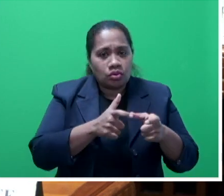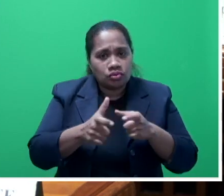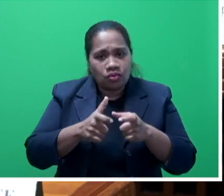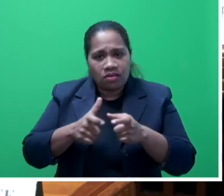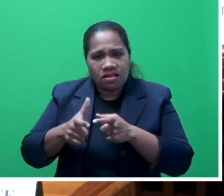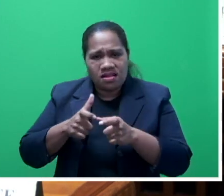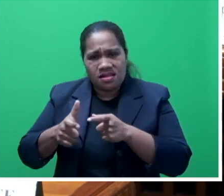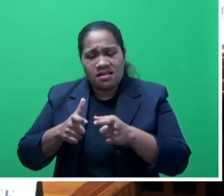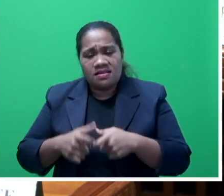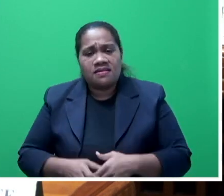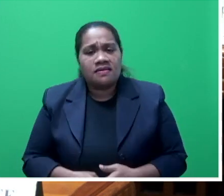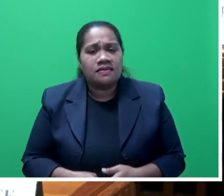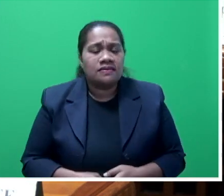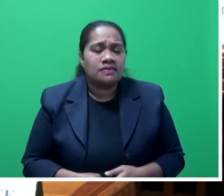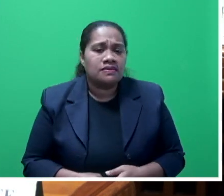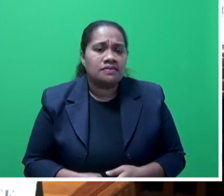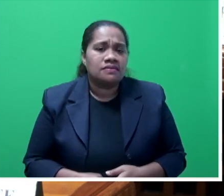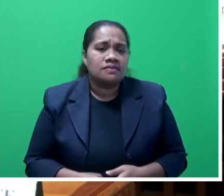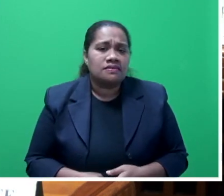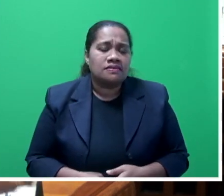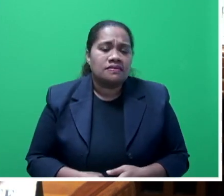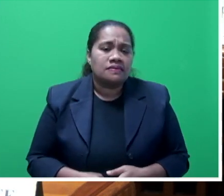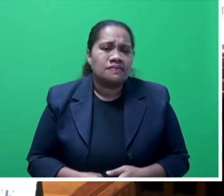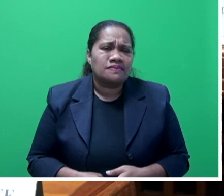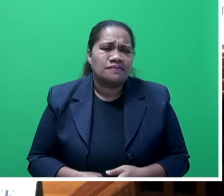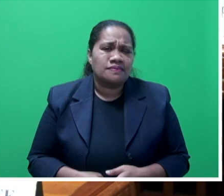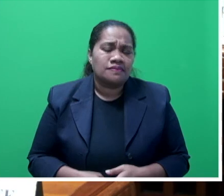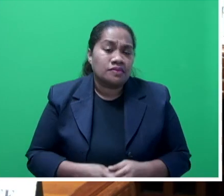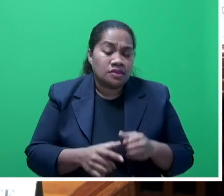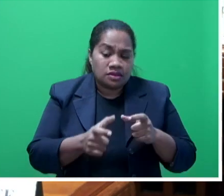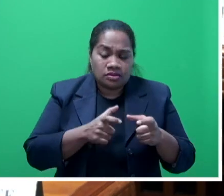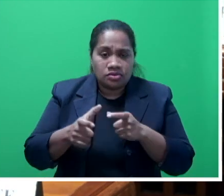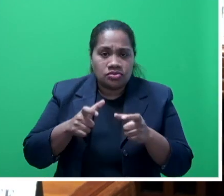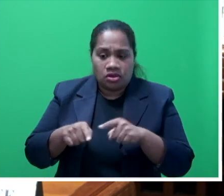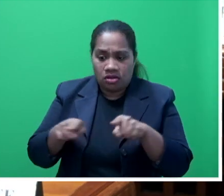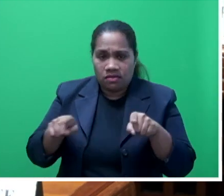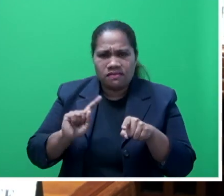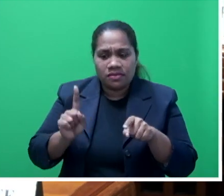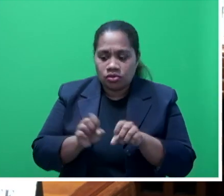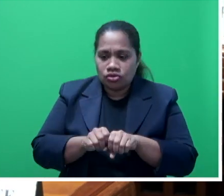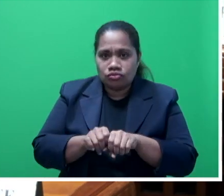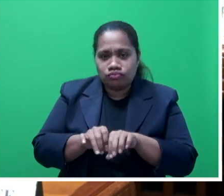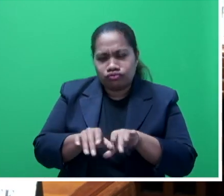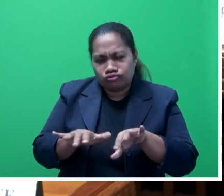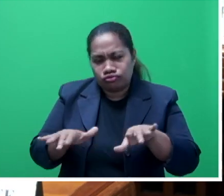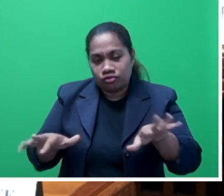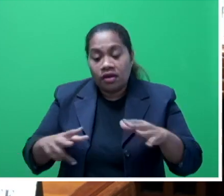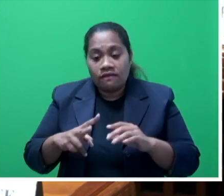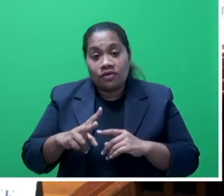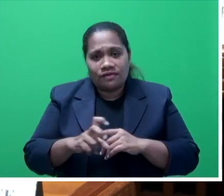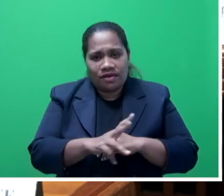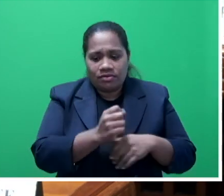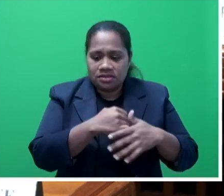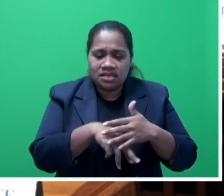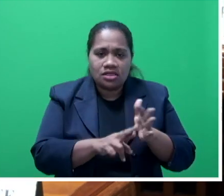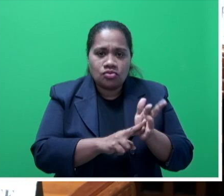the likely spread of the virus into the rural areas. So